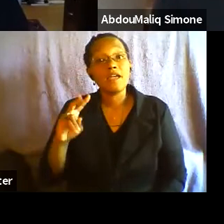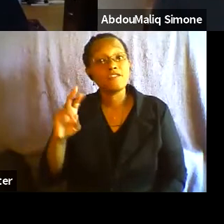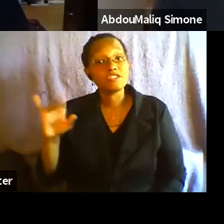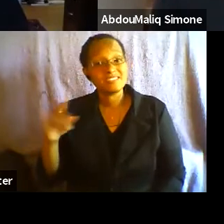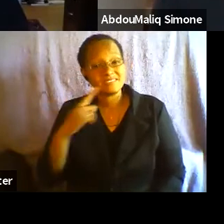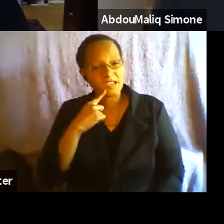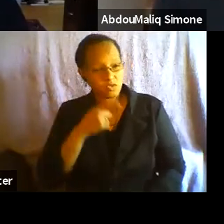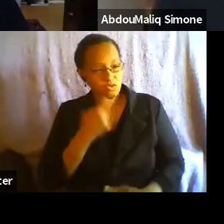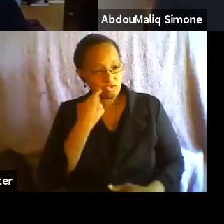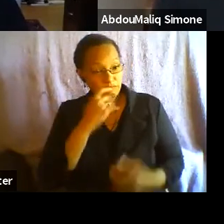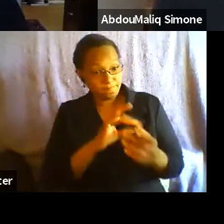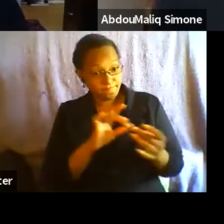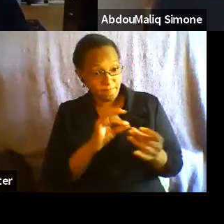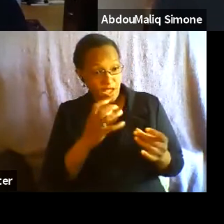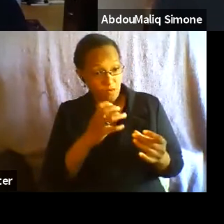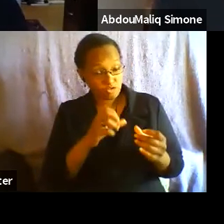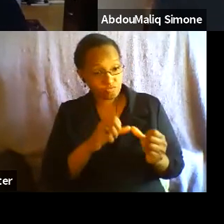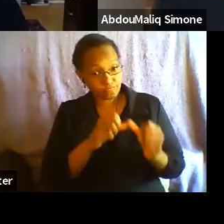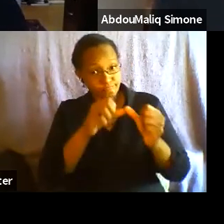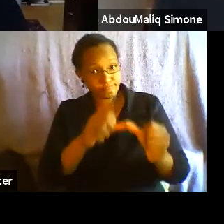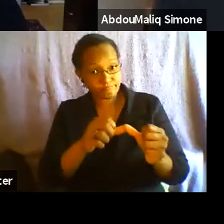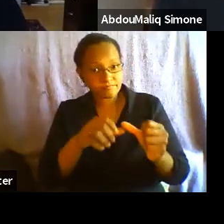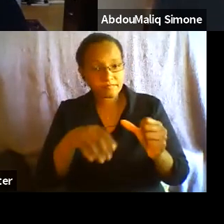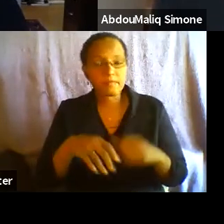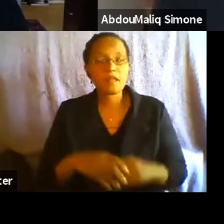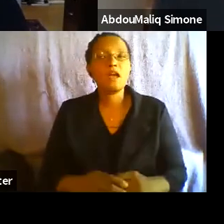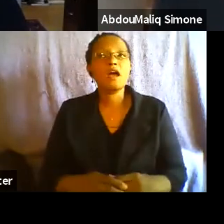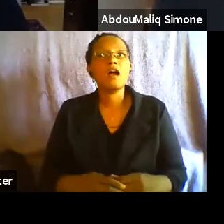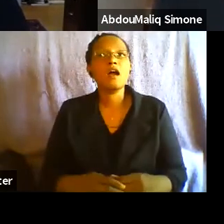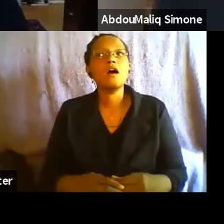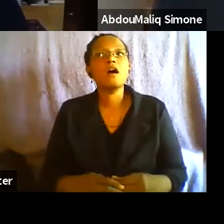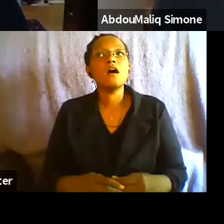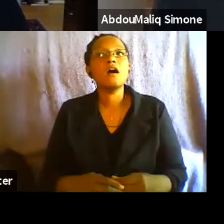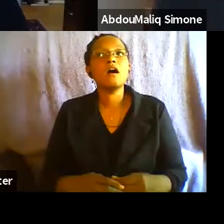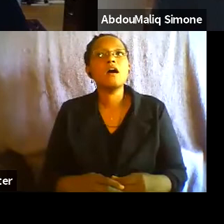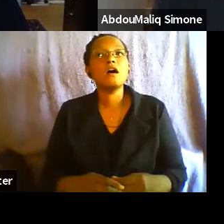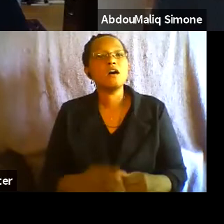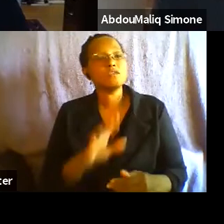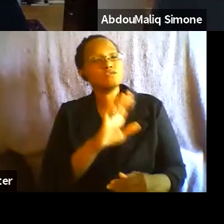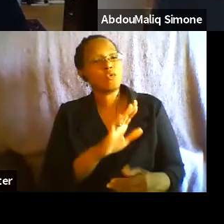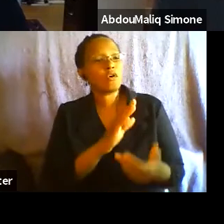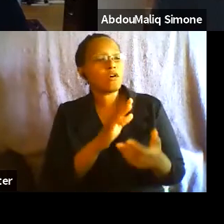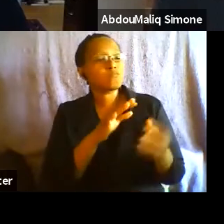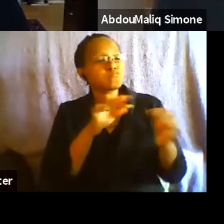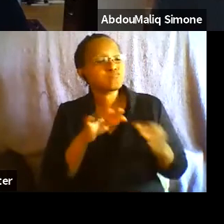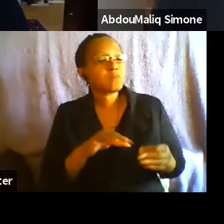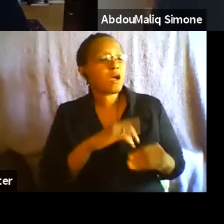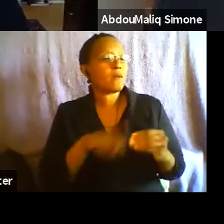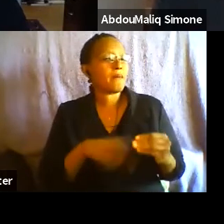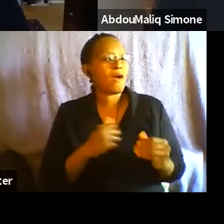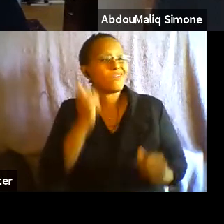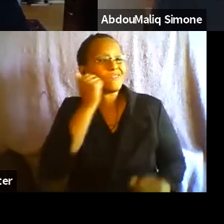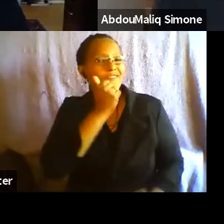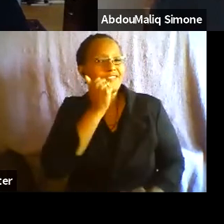left off, because part of what you're describing as everyday life in